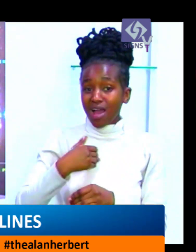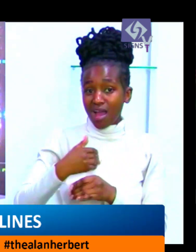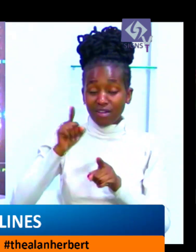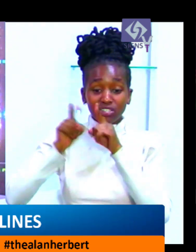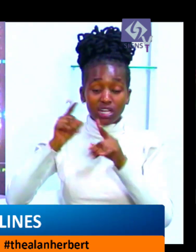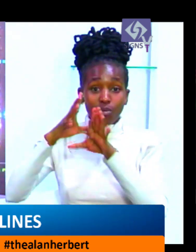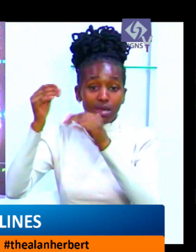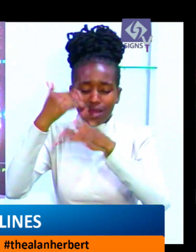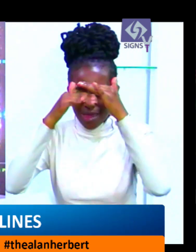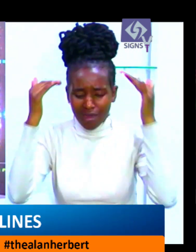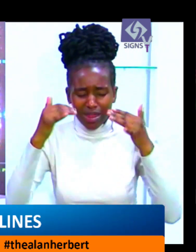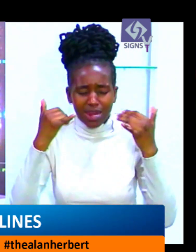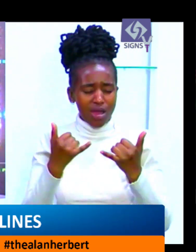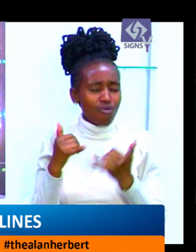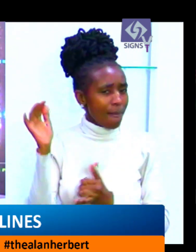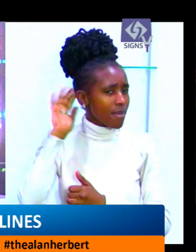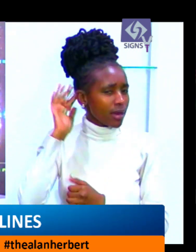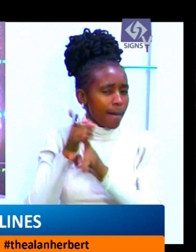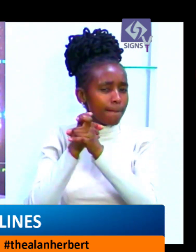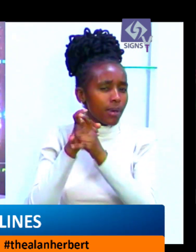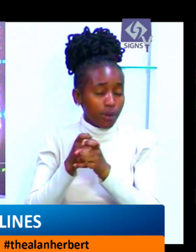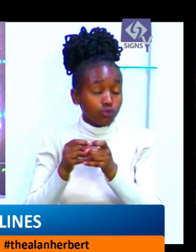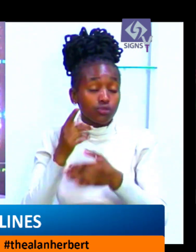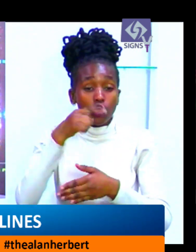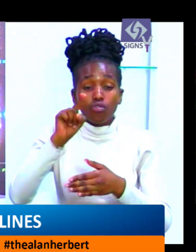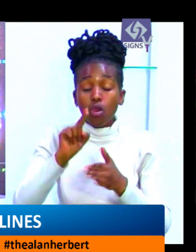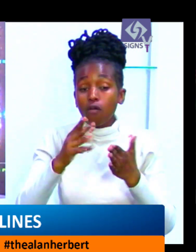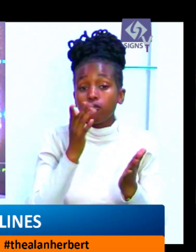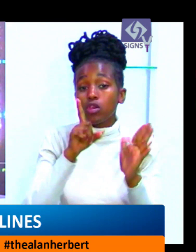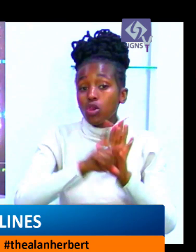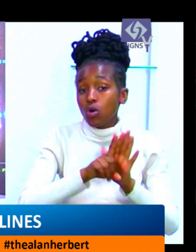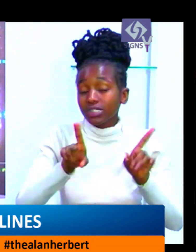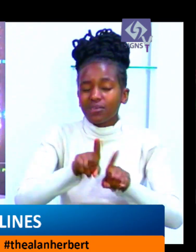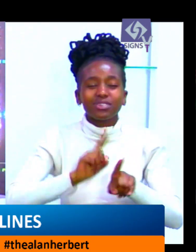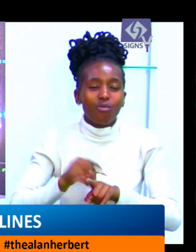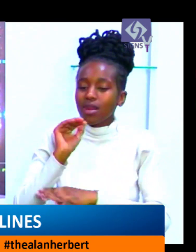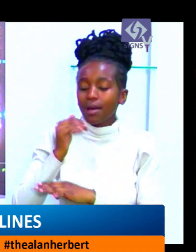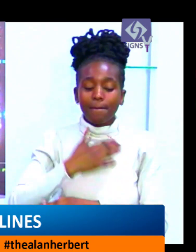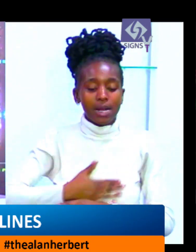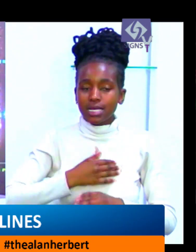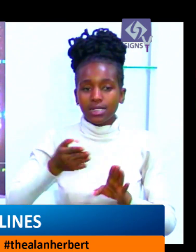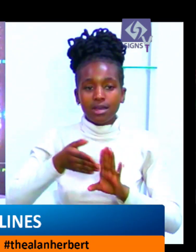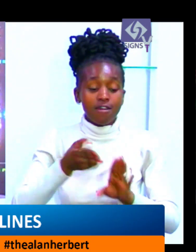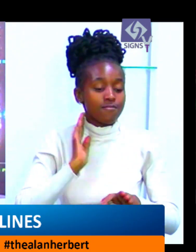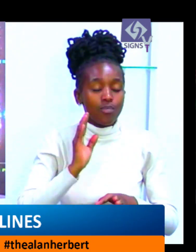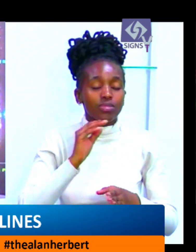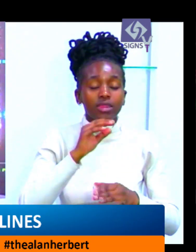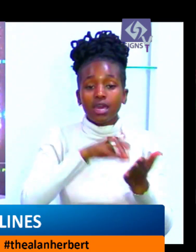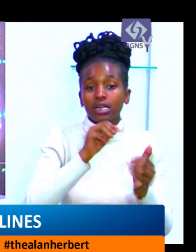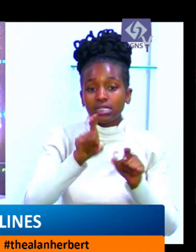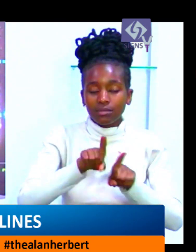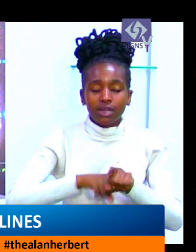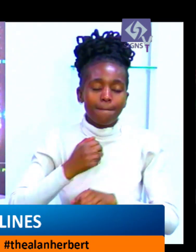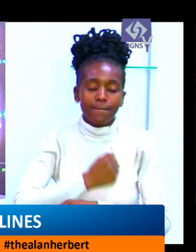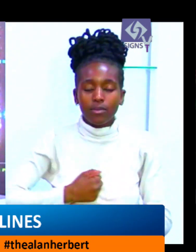heaven as a threat to the rule of law and asked him to withdraw the remarks and apologize. Here